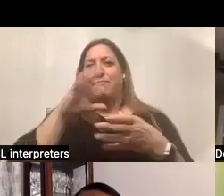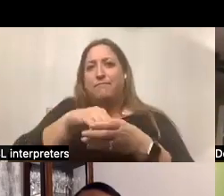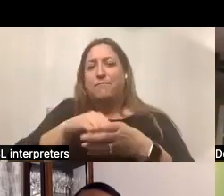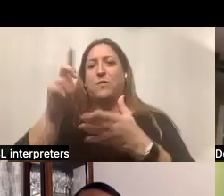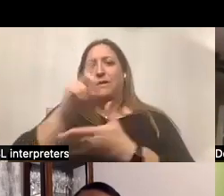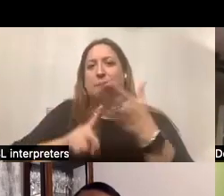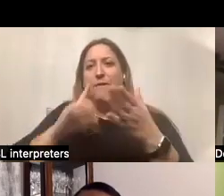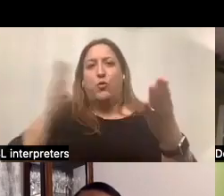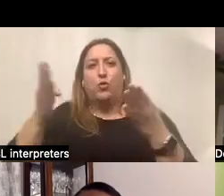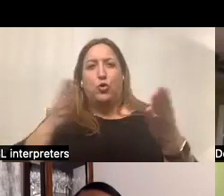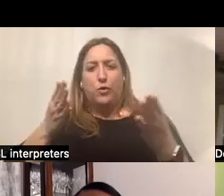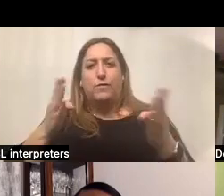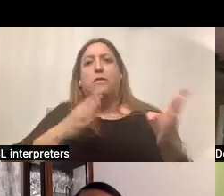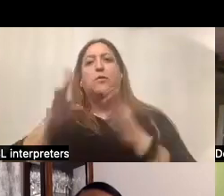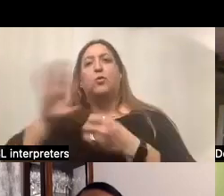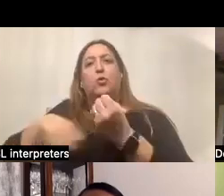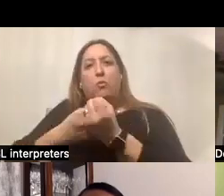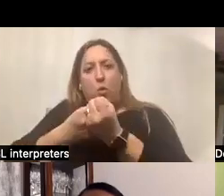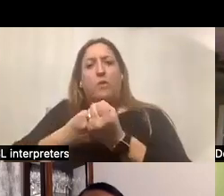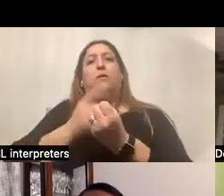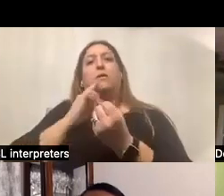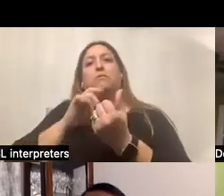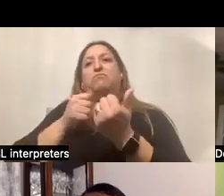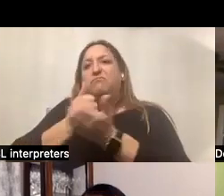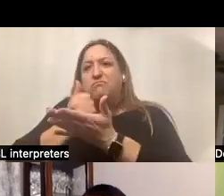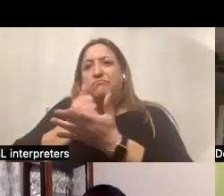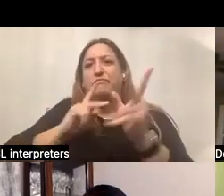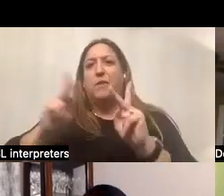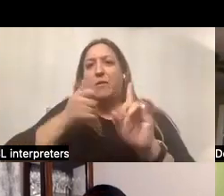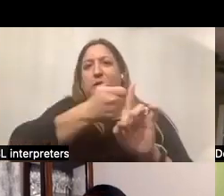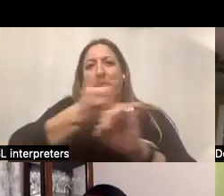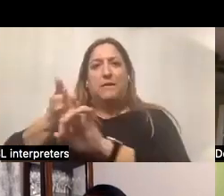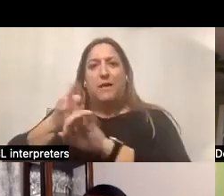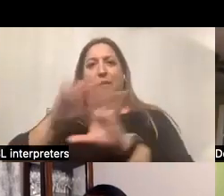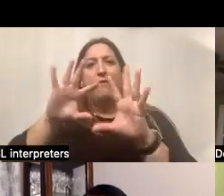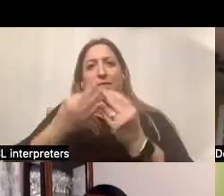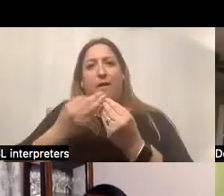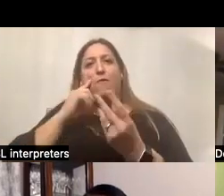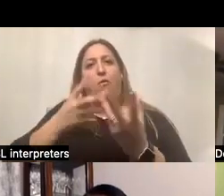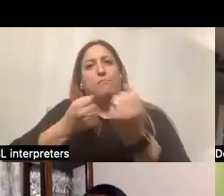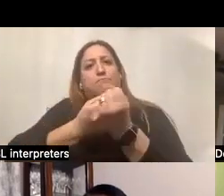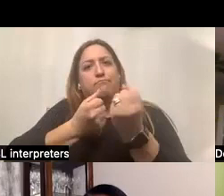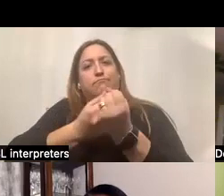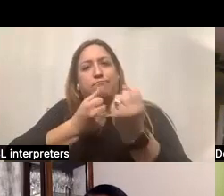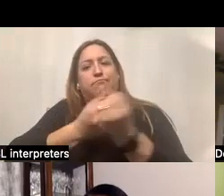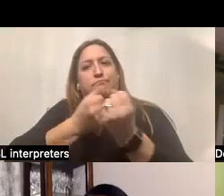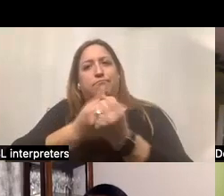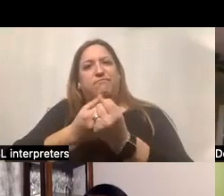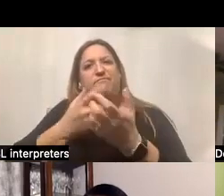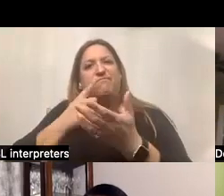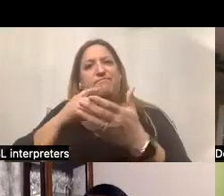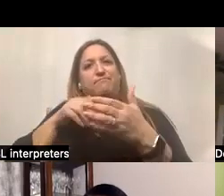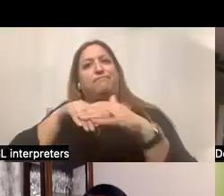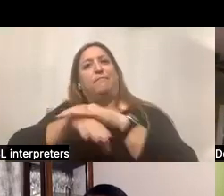services and supports and assist individuals and families advocate, gain access to the